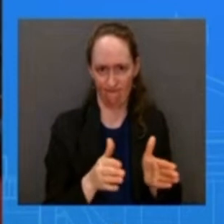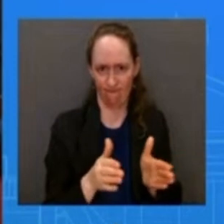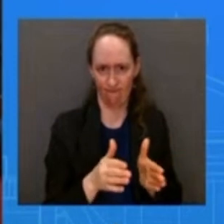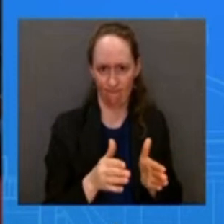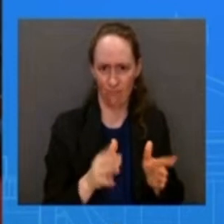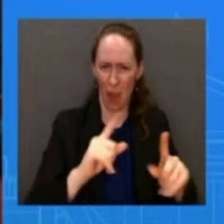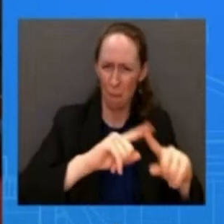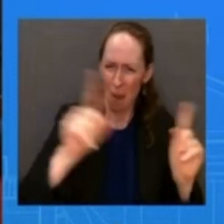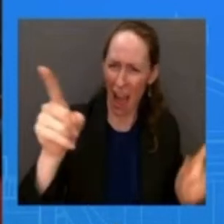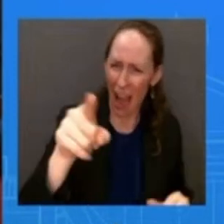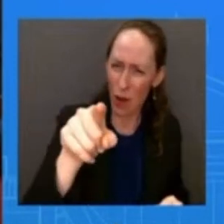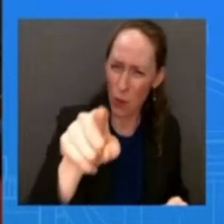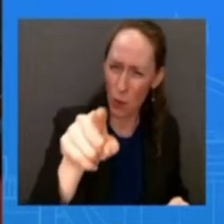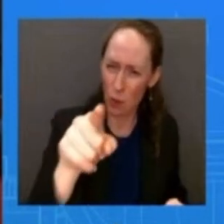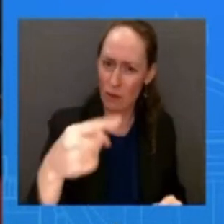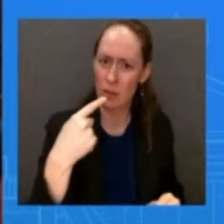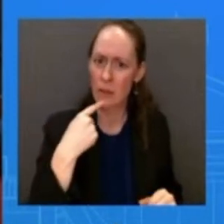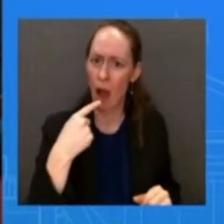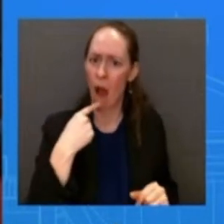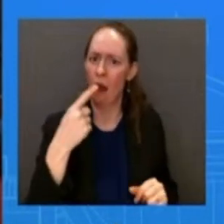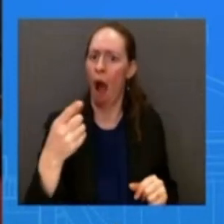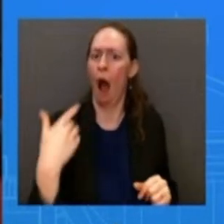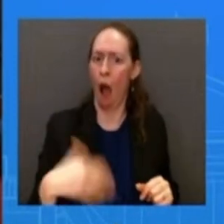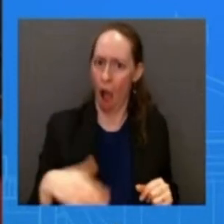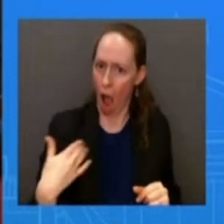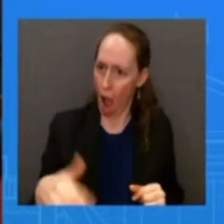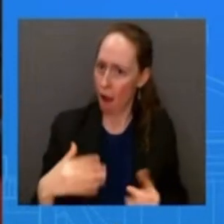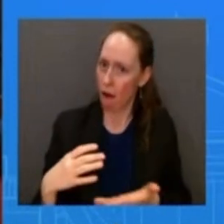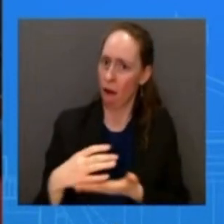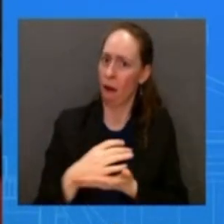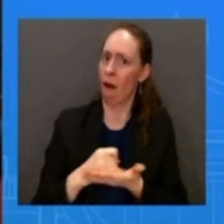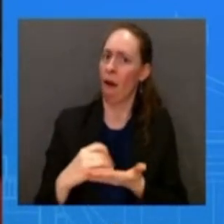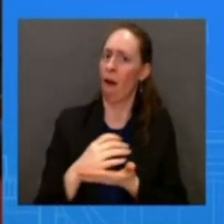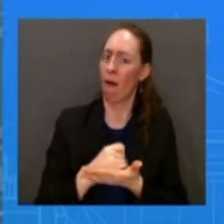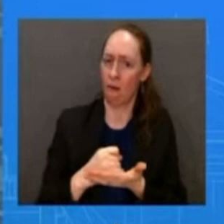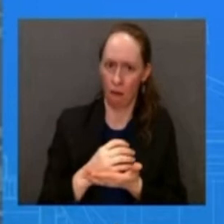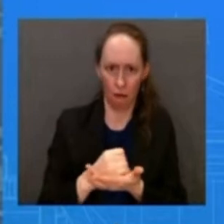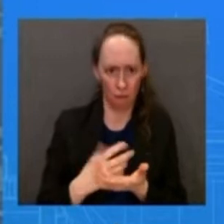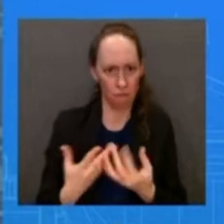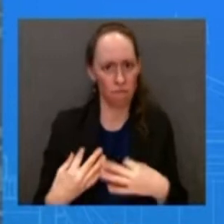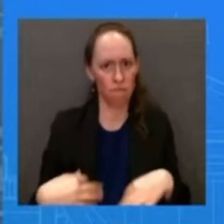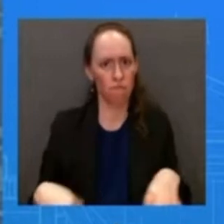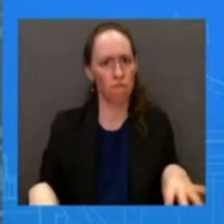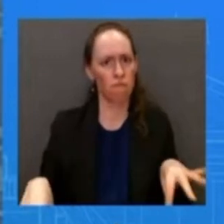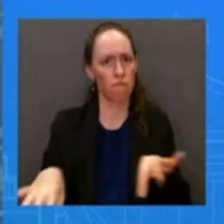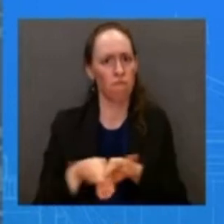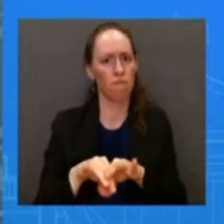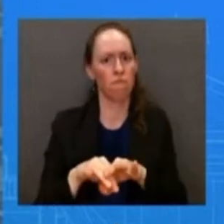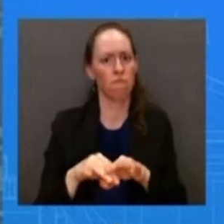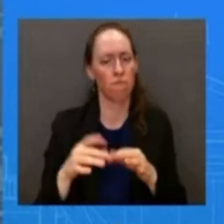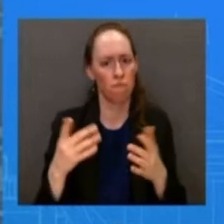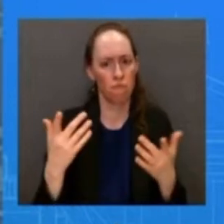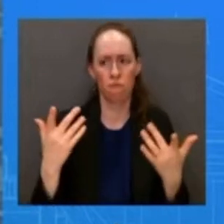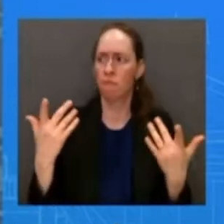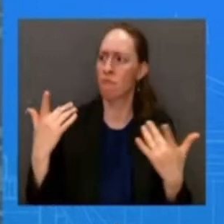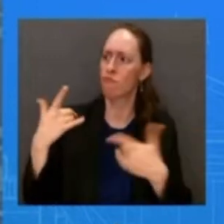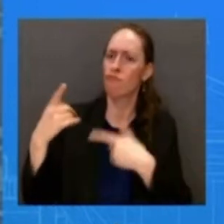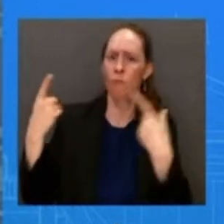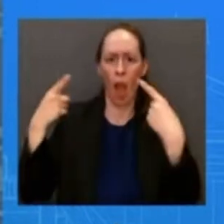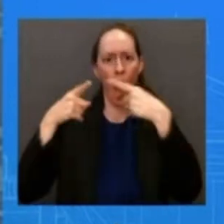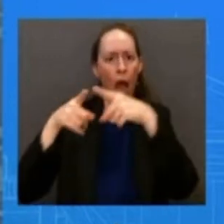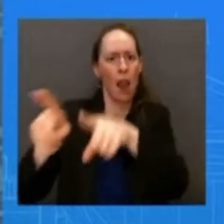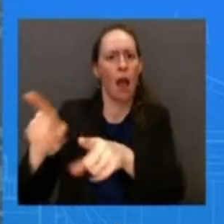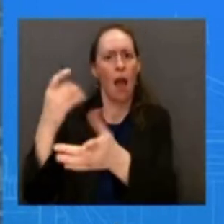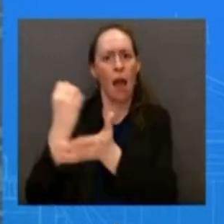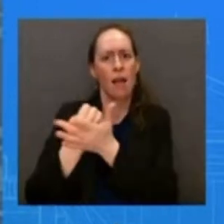economy how do you view the setback in today's numbers so a couple of things i do want to say that uh what we have